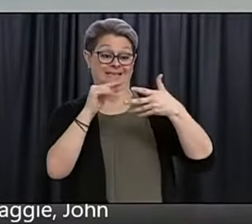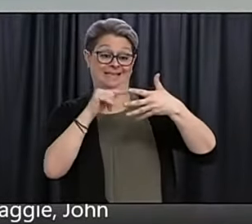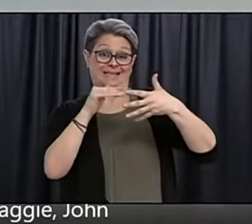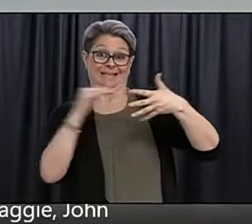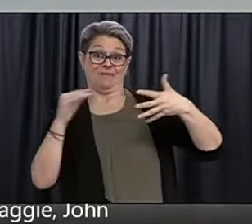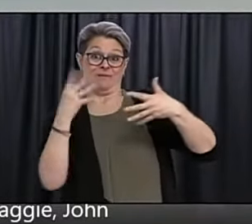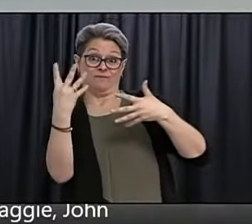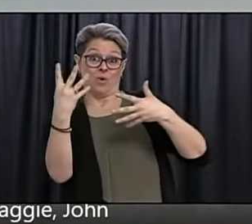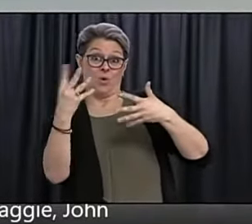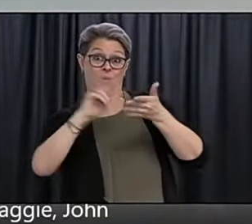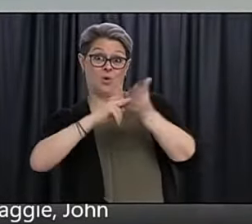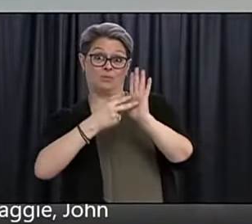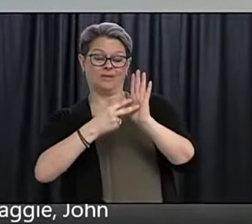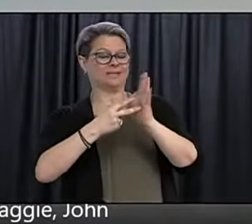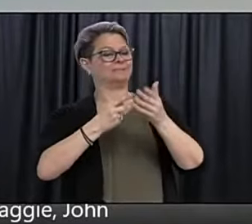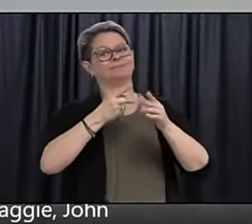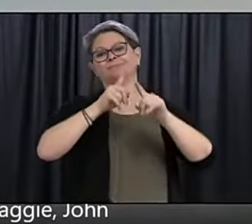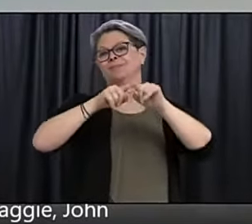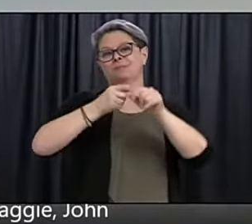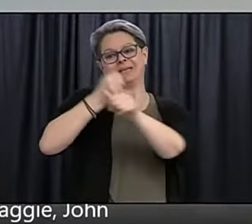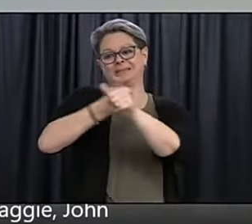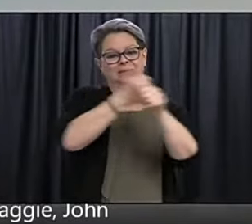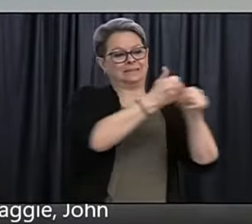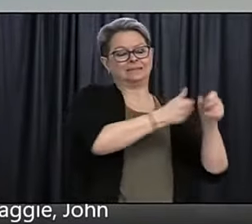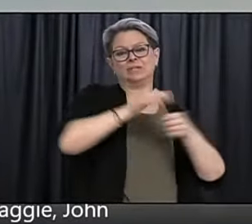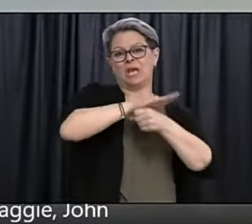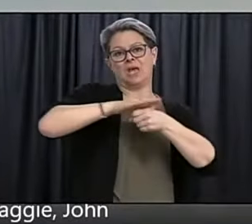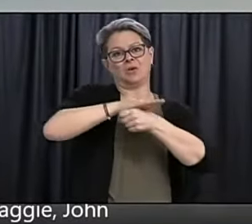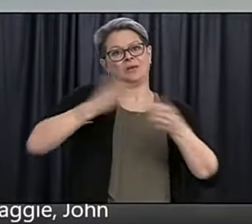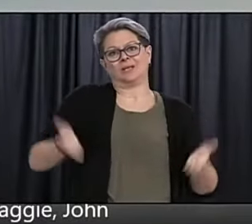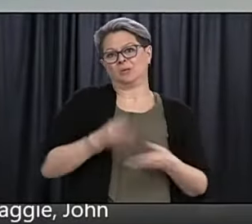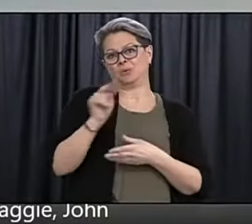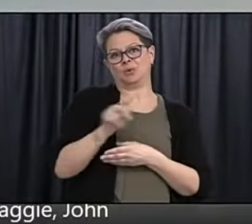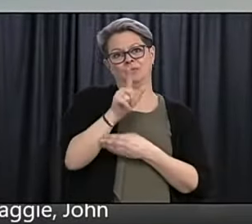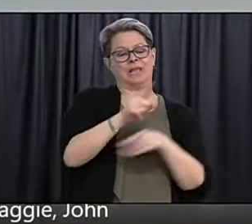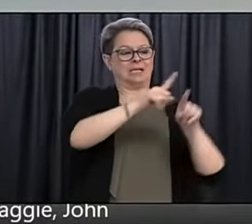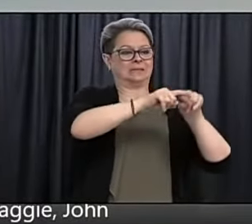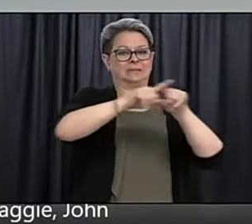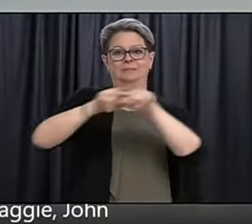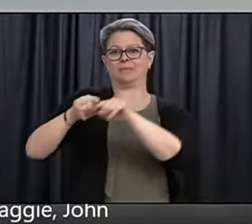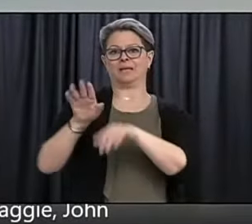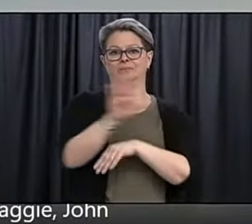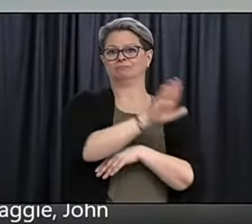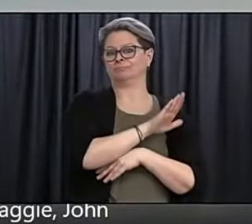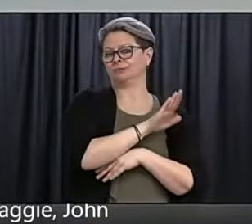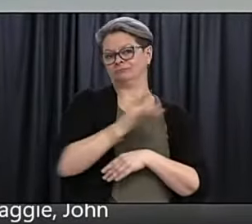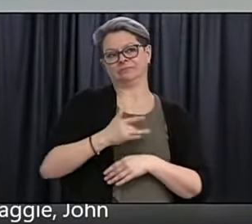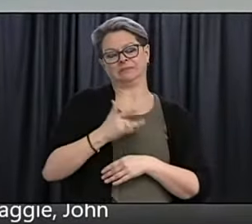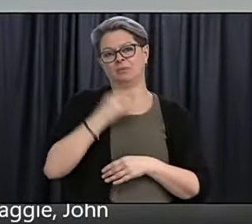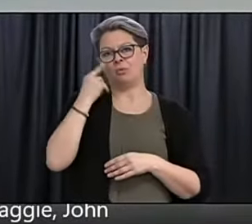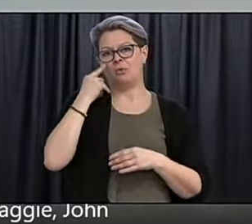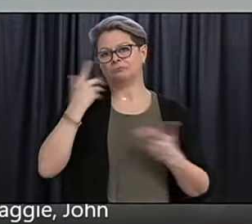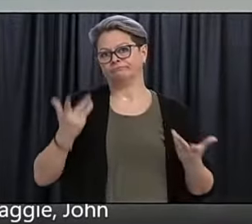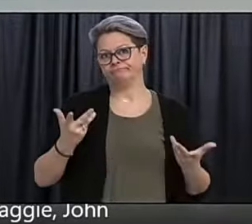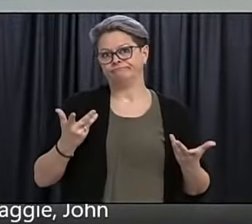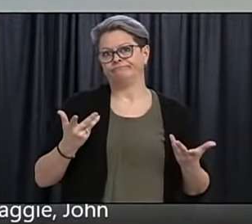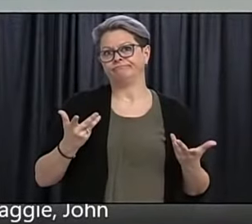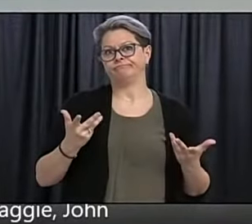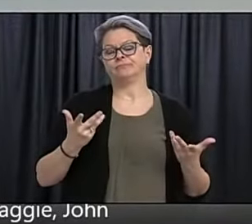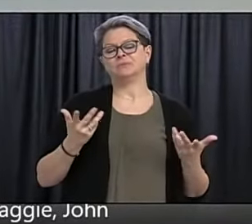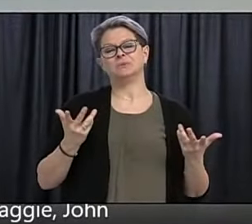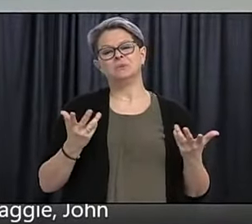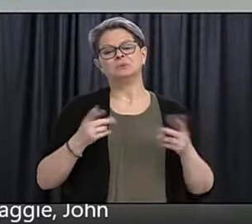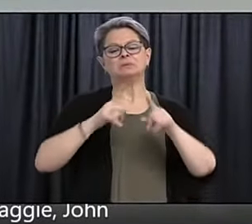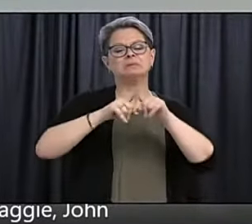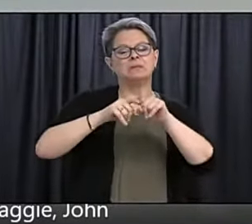to the discretion of each individual regional health authority, much more so. In terms of background activity